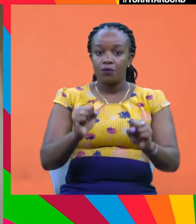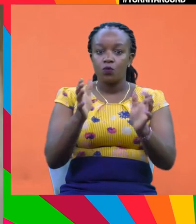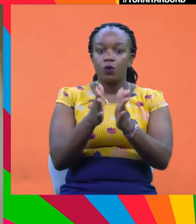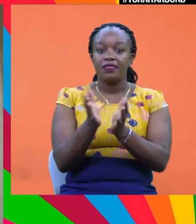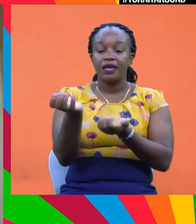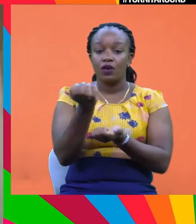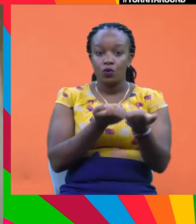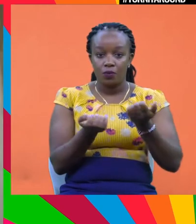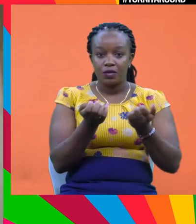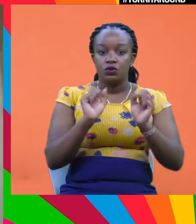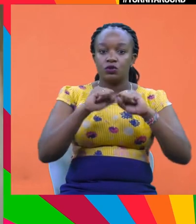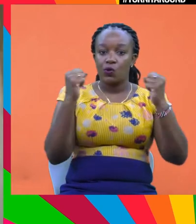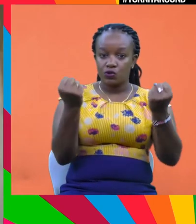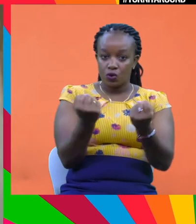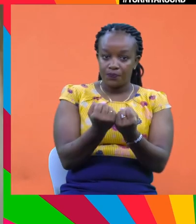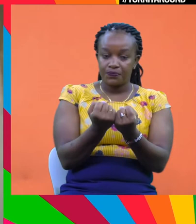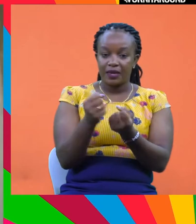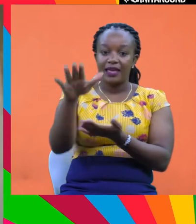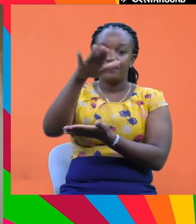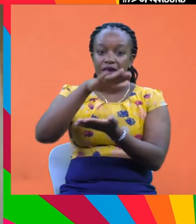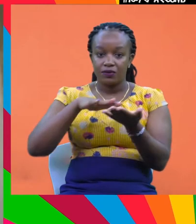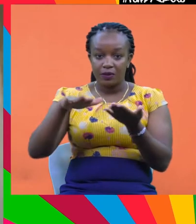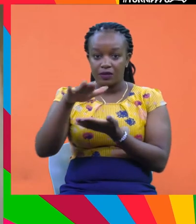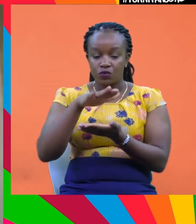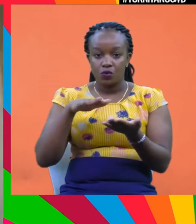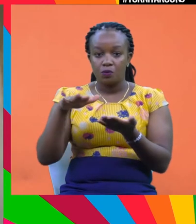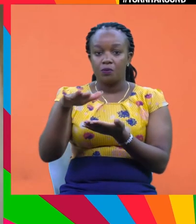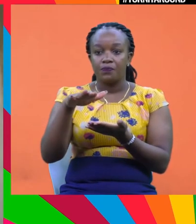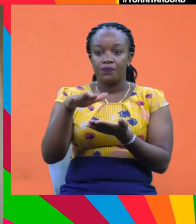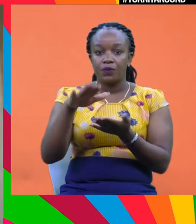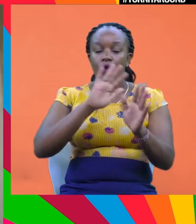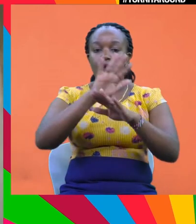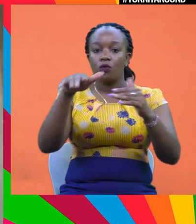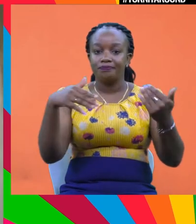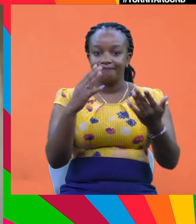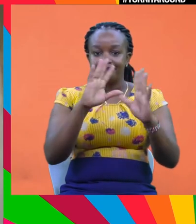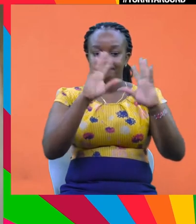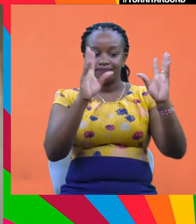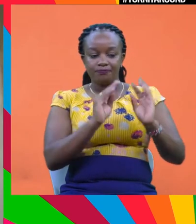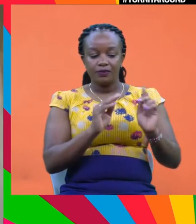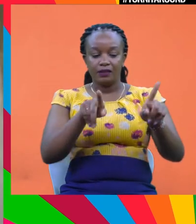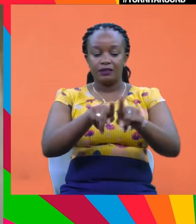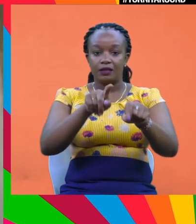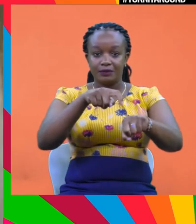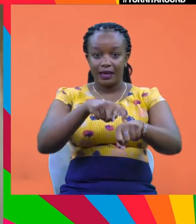economic, social, and environmental outcomes all together at the same time.